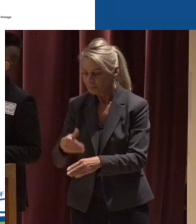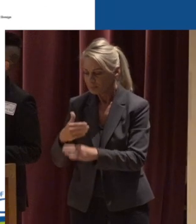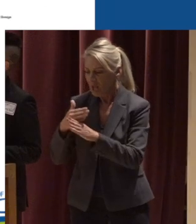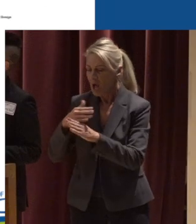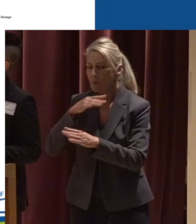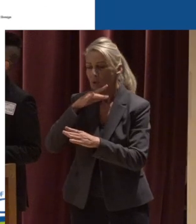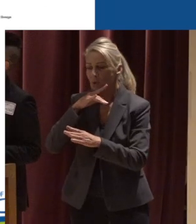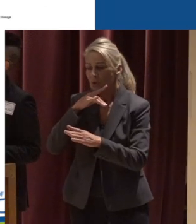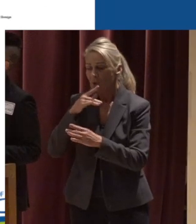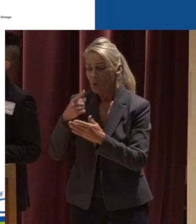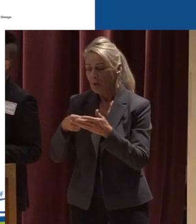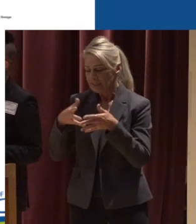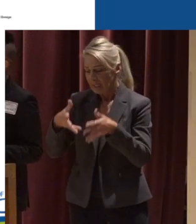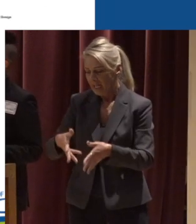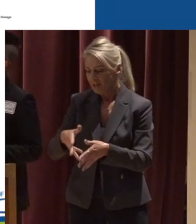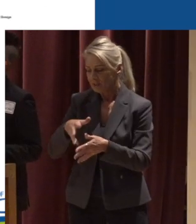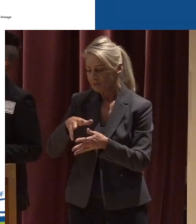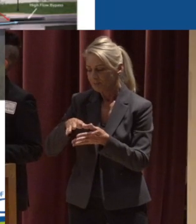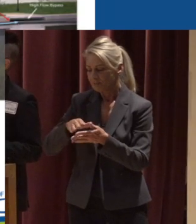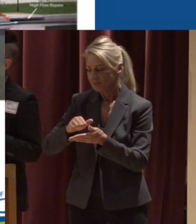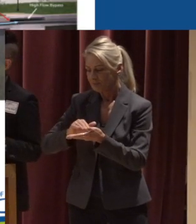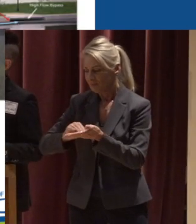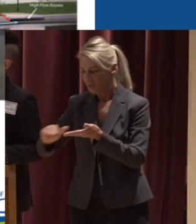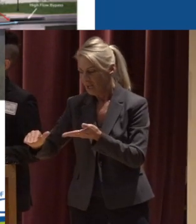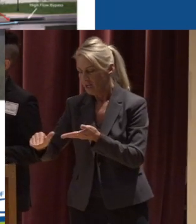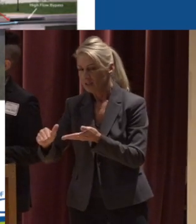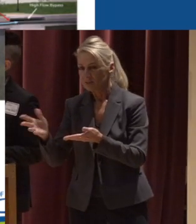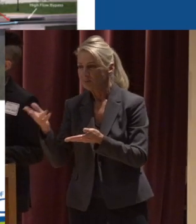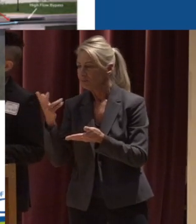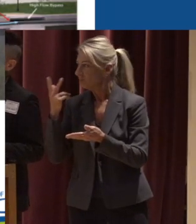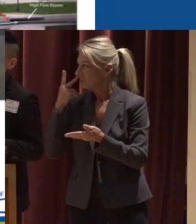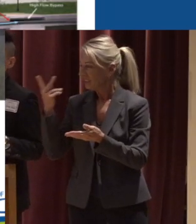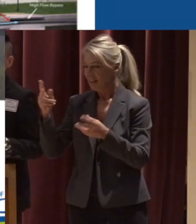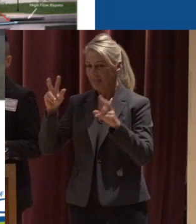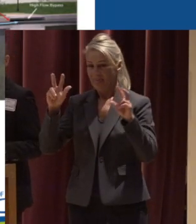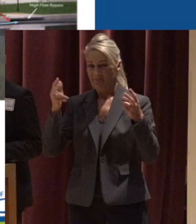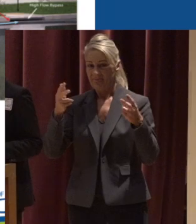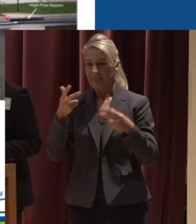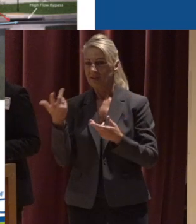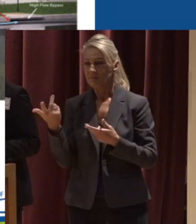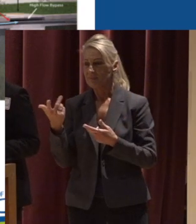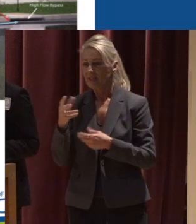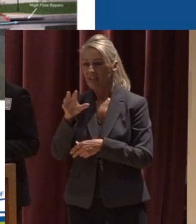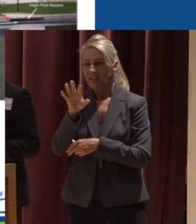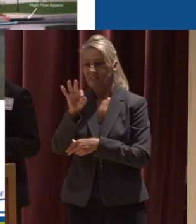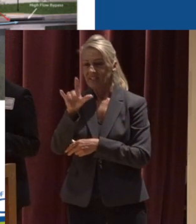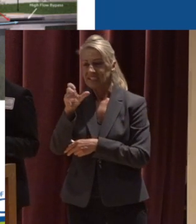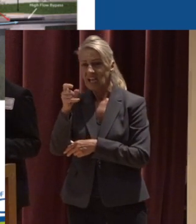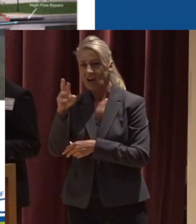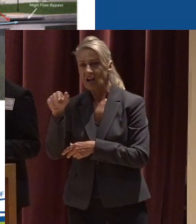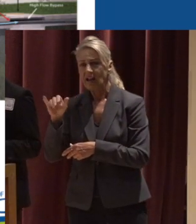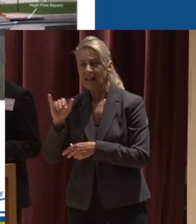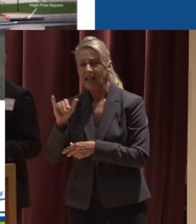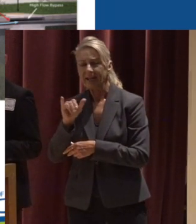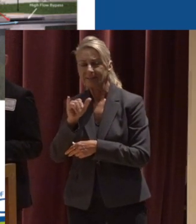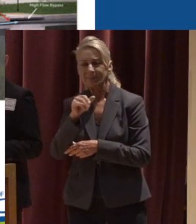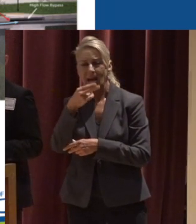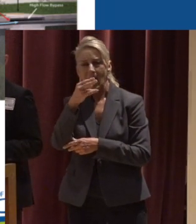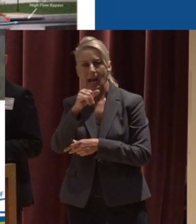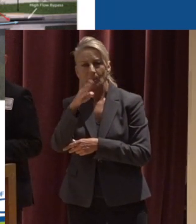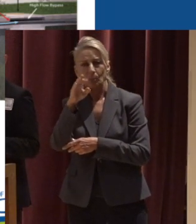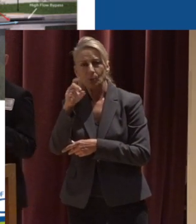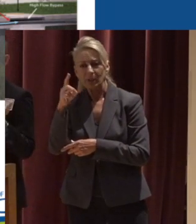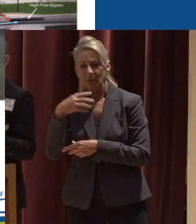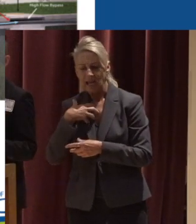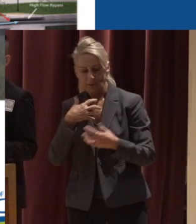rest is infiltrated down and flushed out You're seeing kind of a theme here Filteras are an example of kind of a hybrid facility So where we